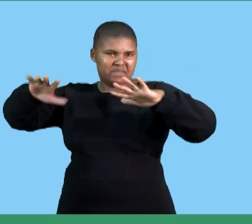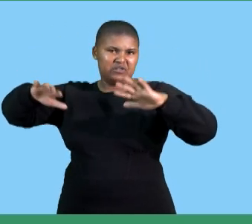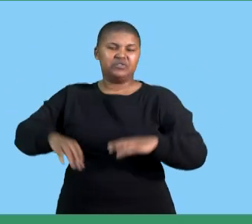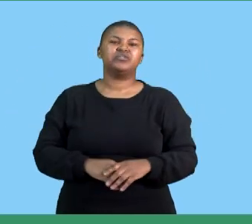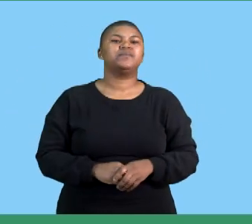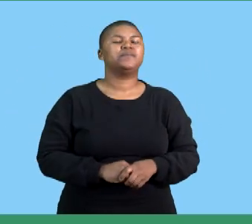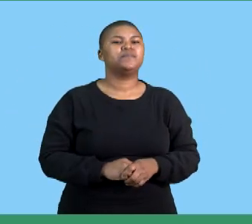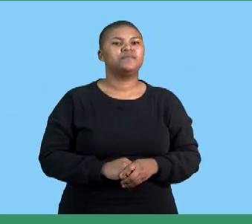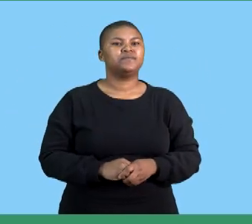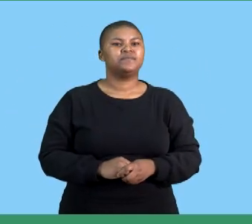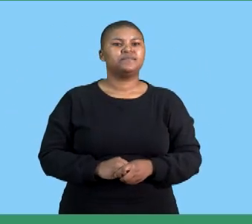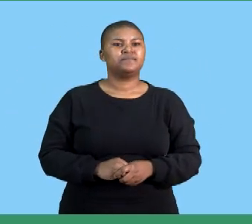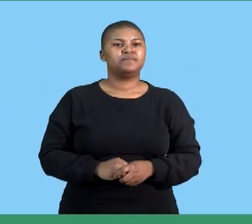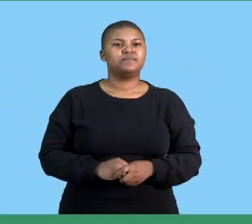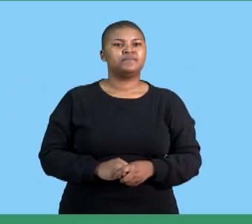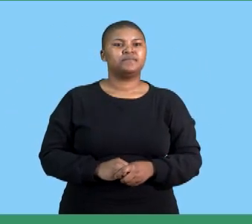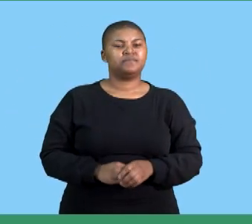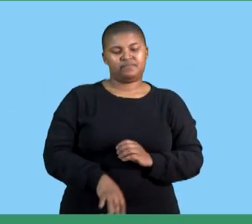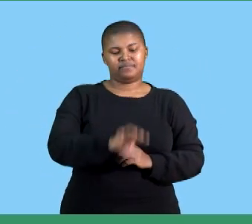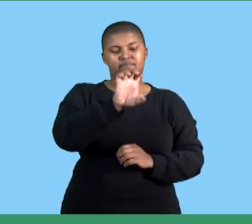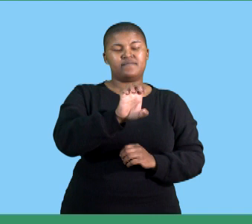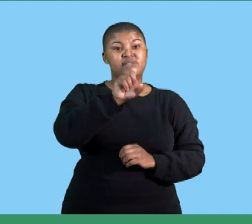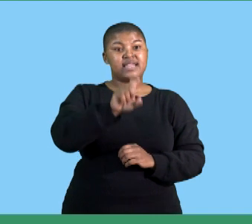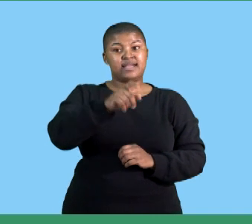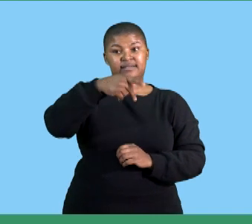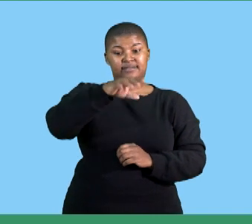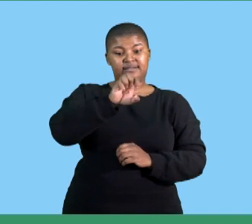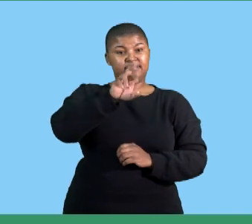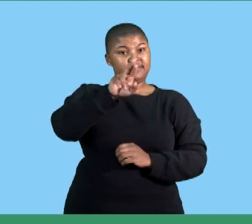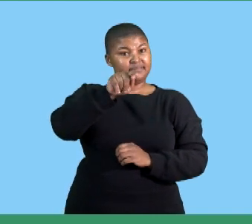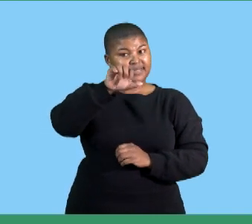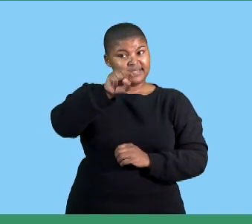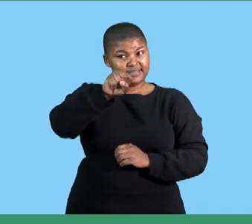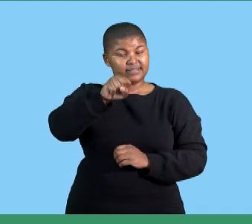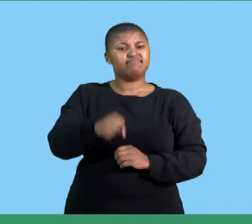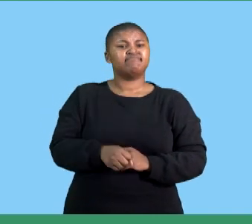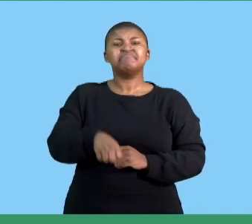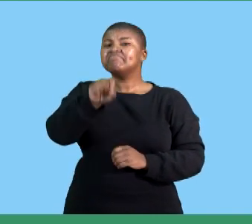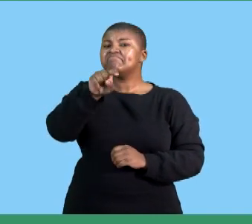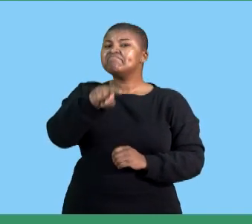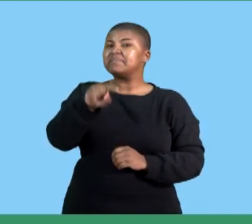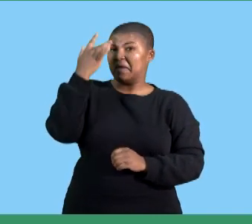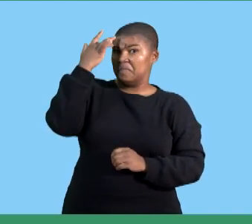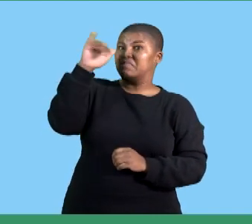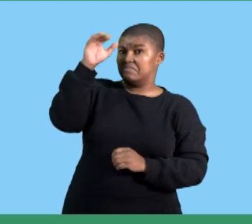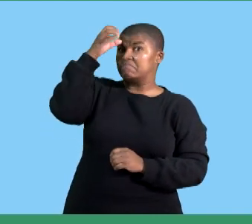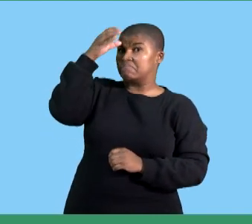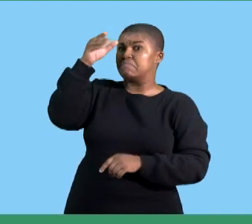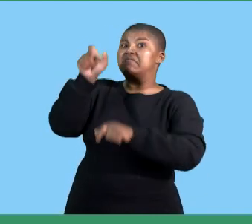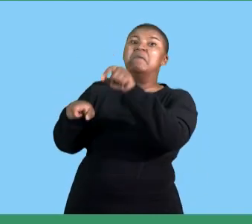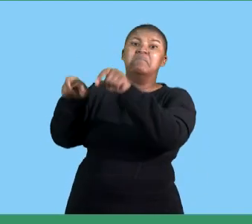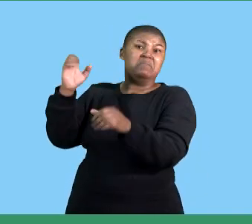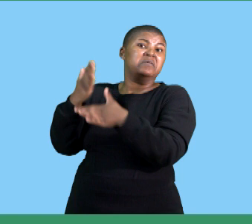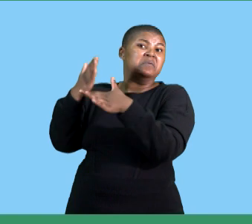an end user and then we have the word experts who are people that are very